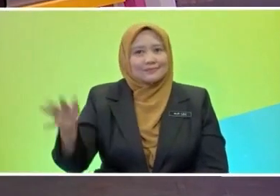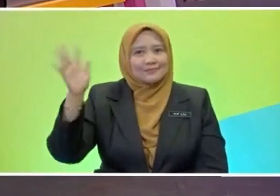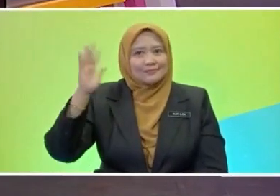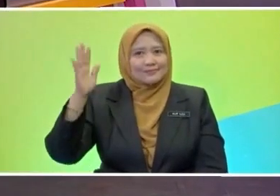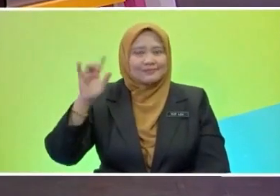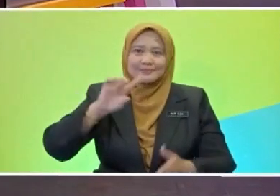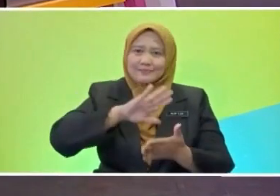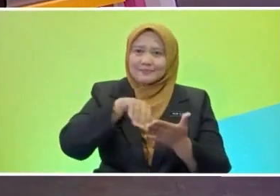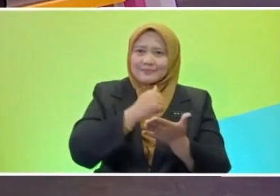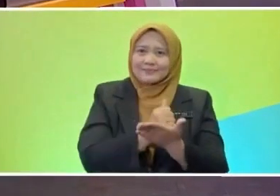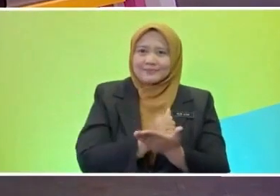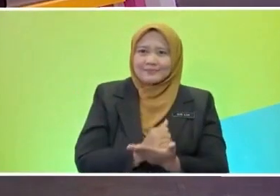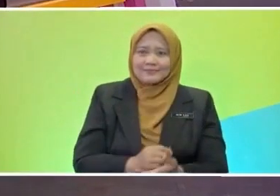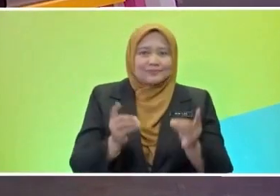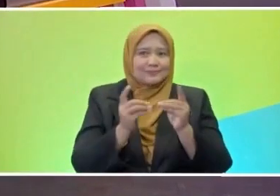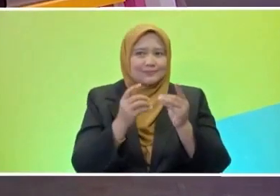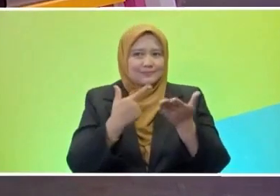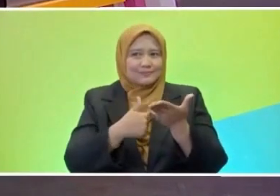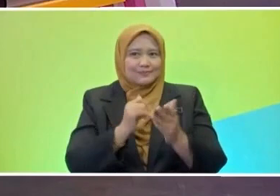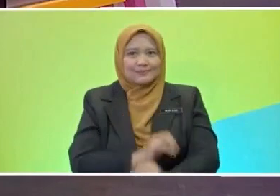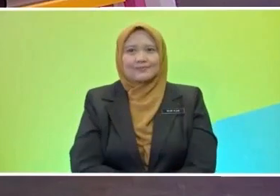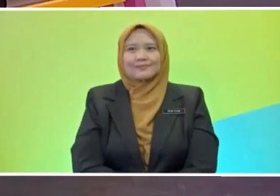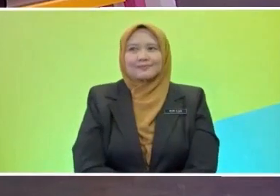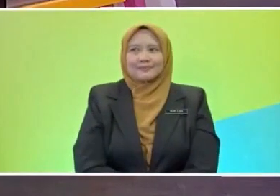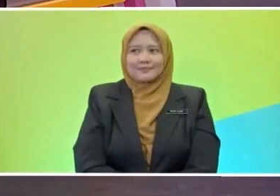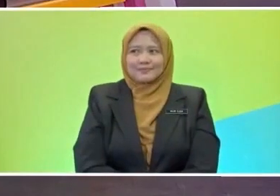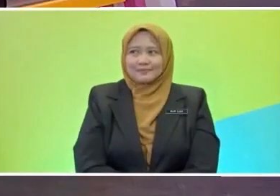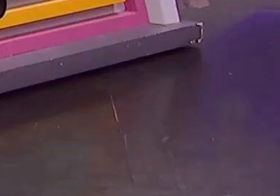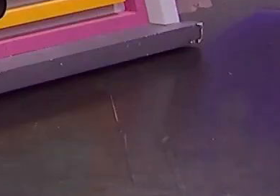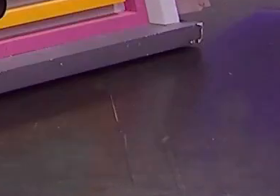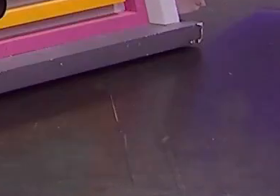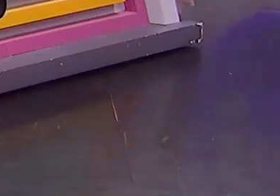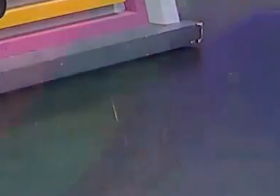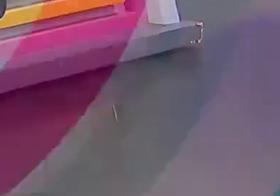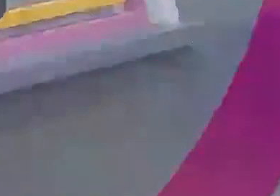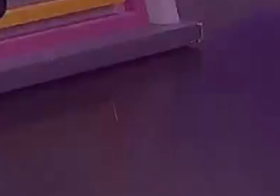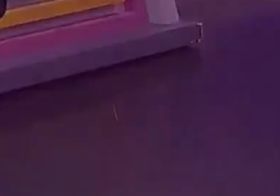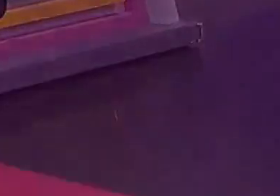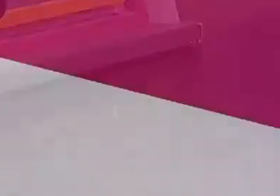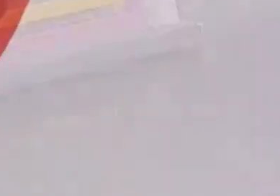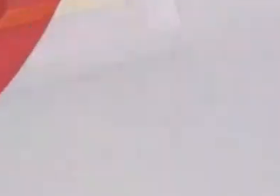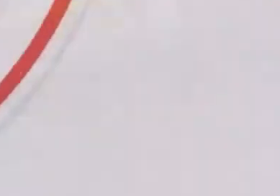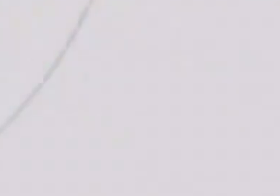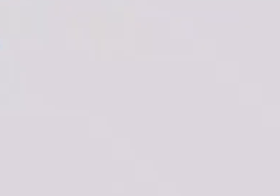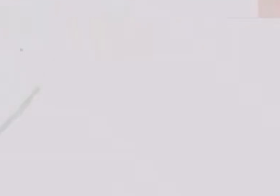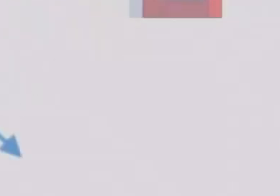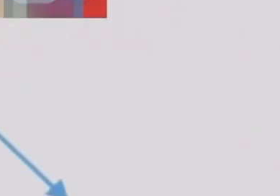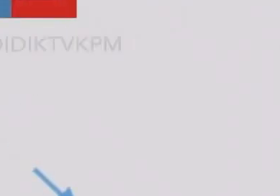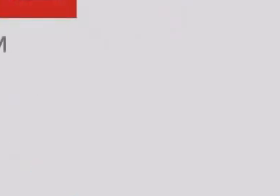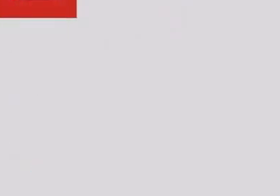everyone. See you again. So, how many marks did I get, teacher? You get all. You get all the swan.